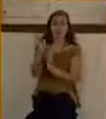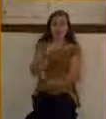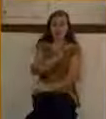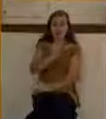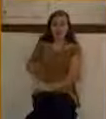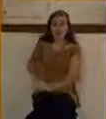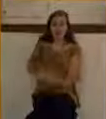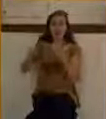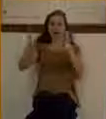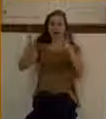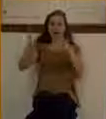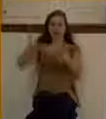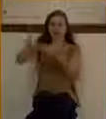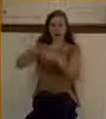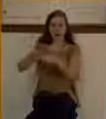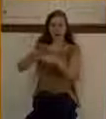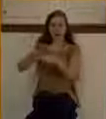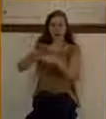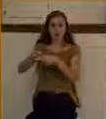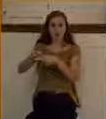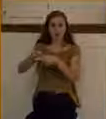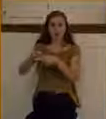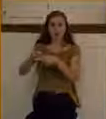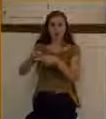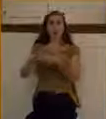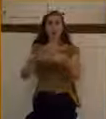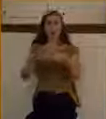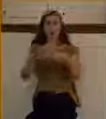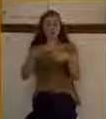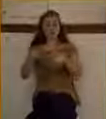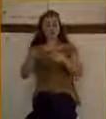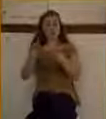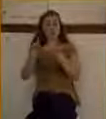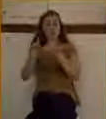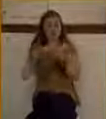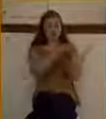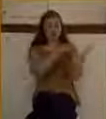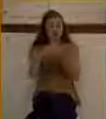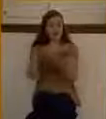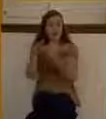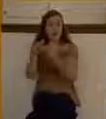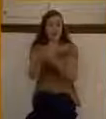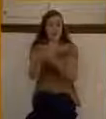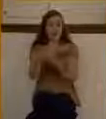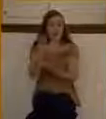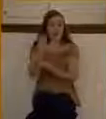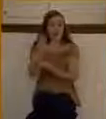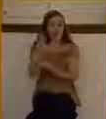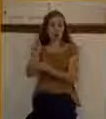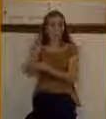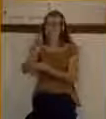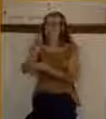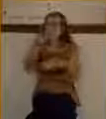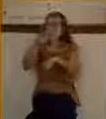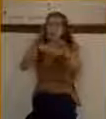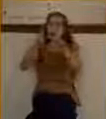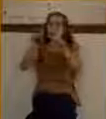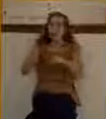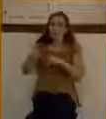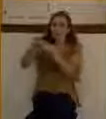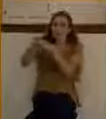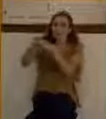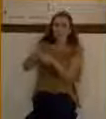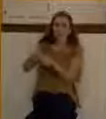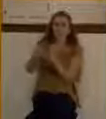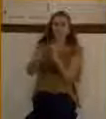Now, let me tell you something. In all the Gospel of Mark, this is the only time that someone calls Jesus son of David.